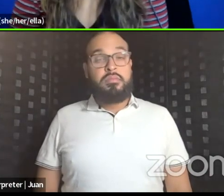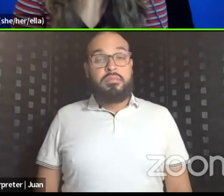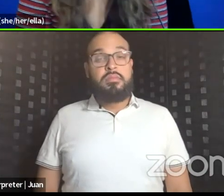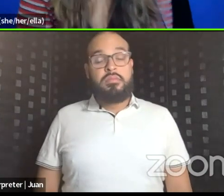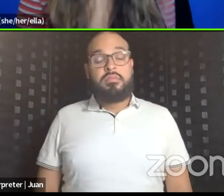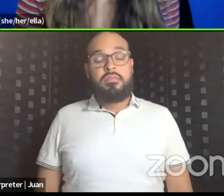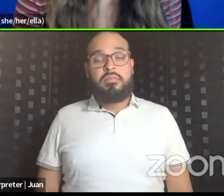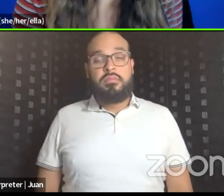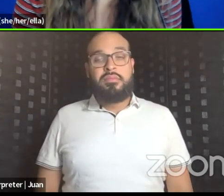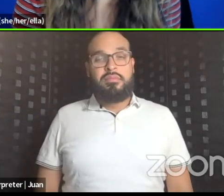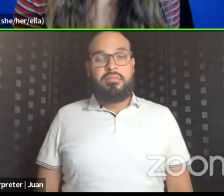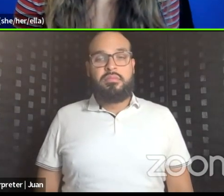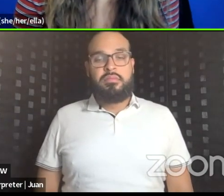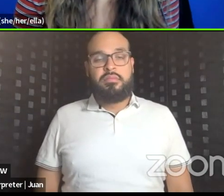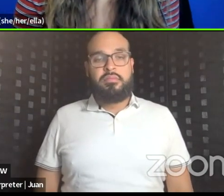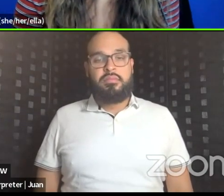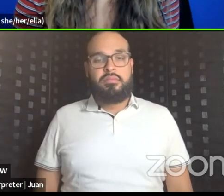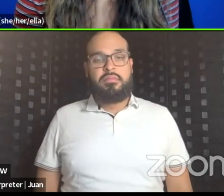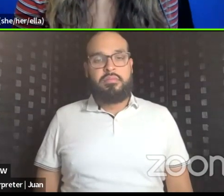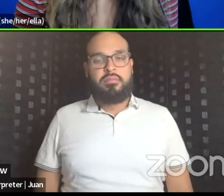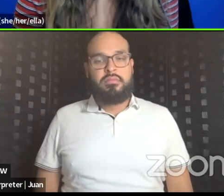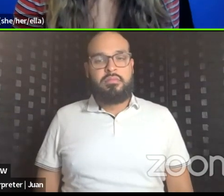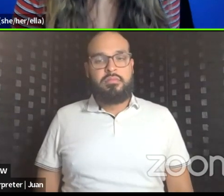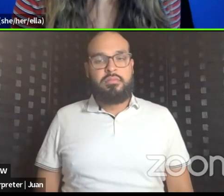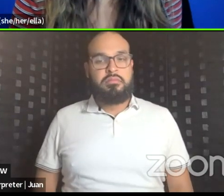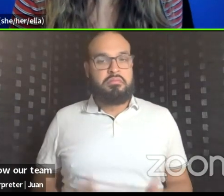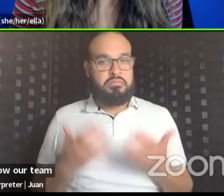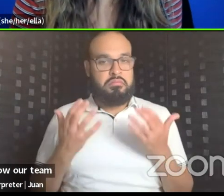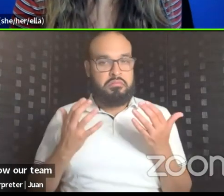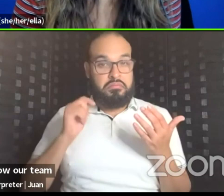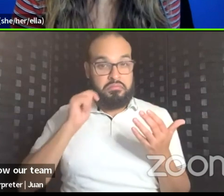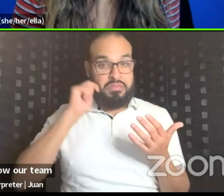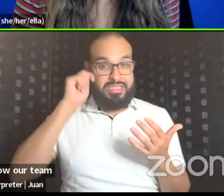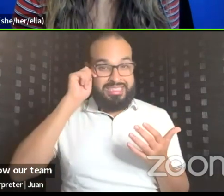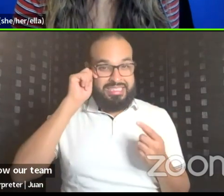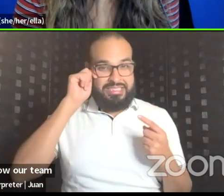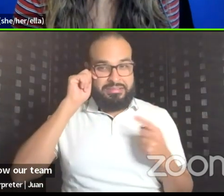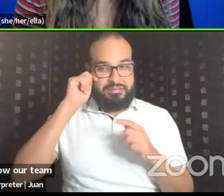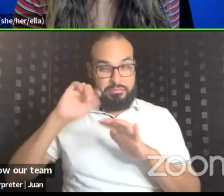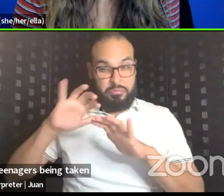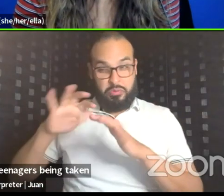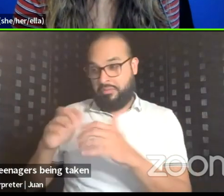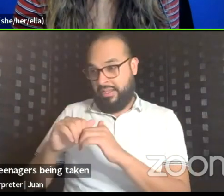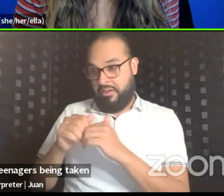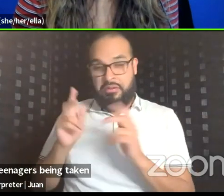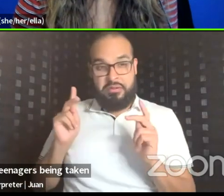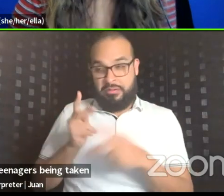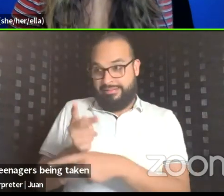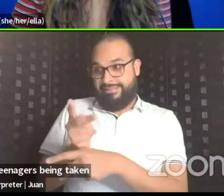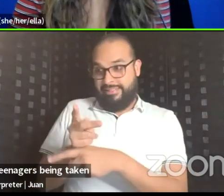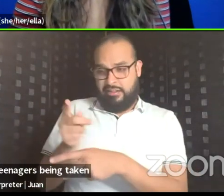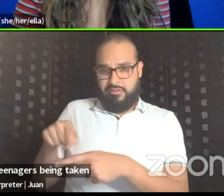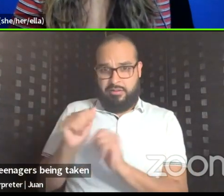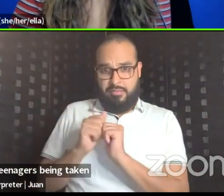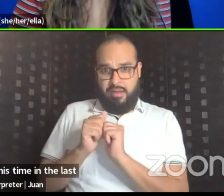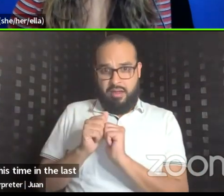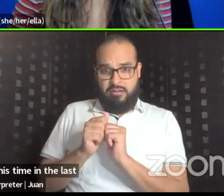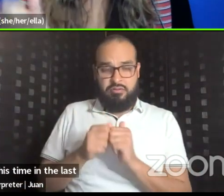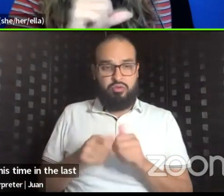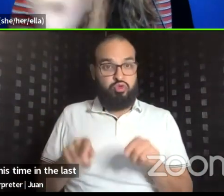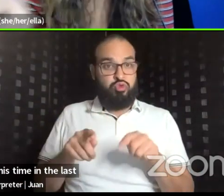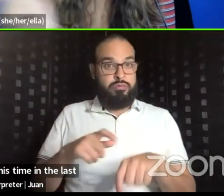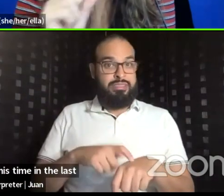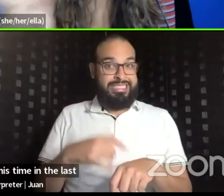you know, how, how are teenagers being taken care of, right, especially during this time in the last year and a half,